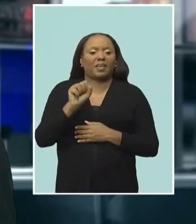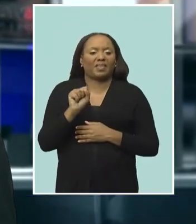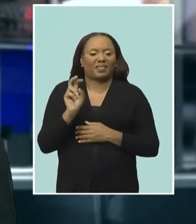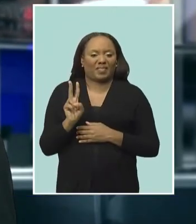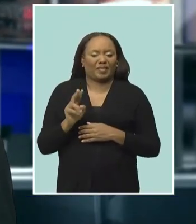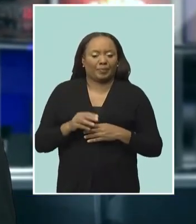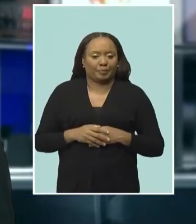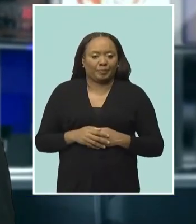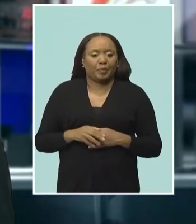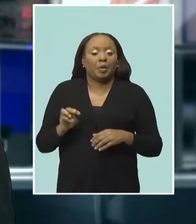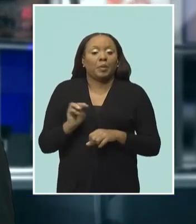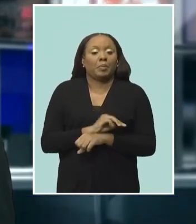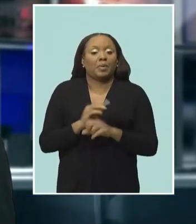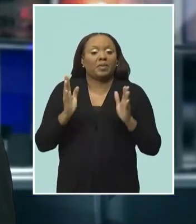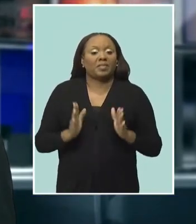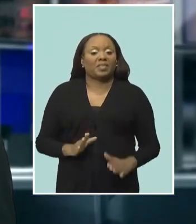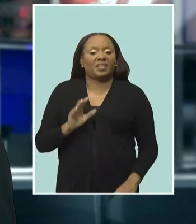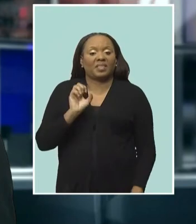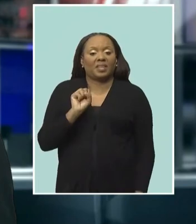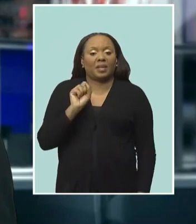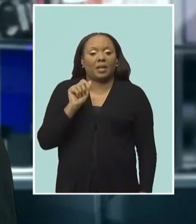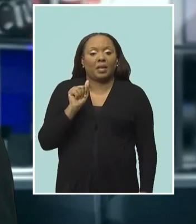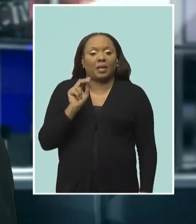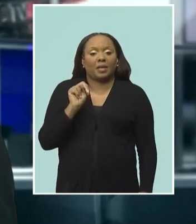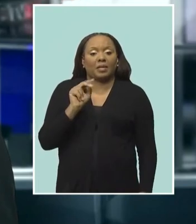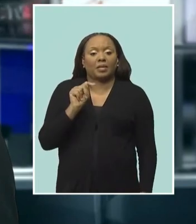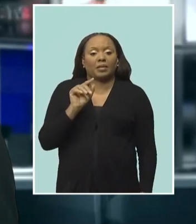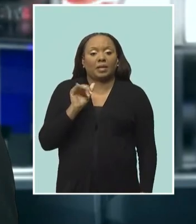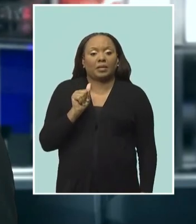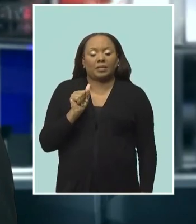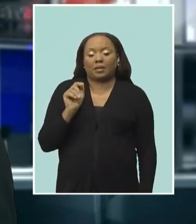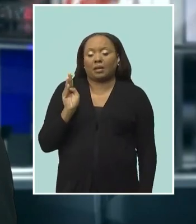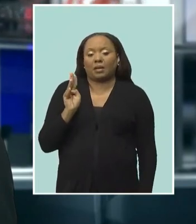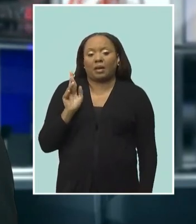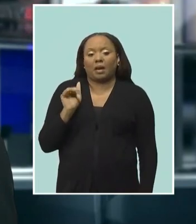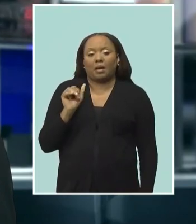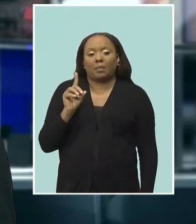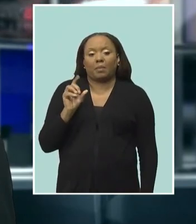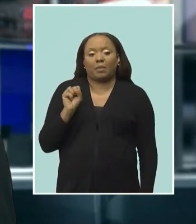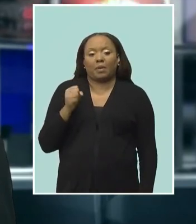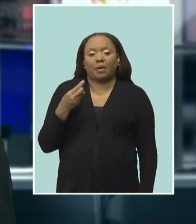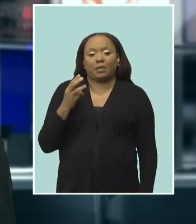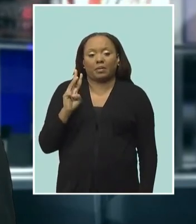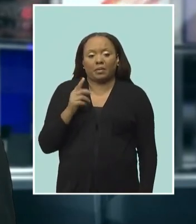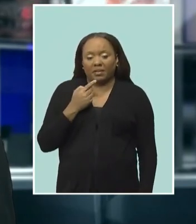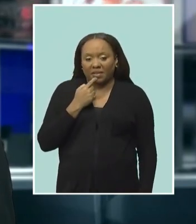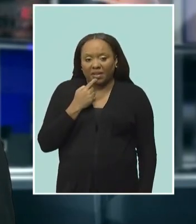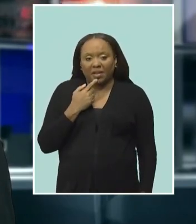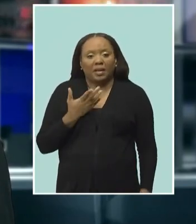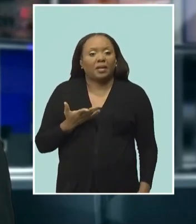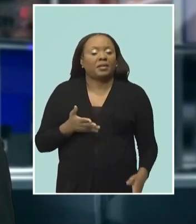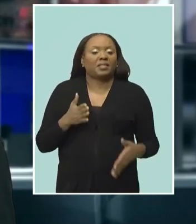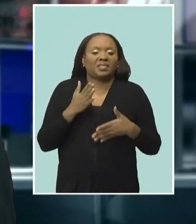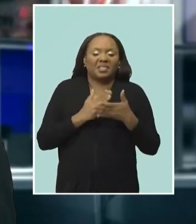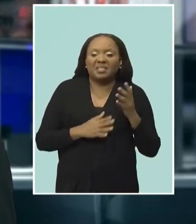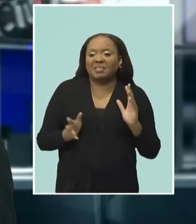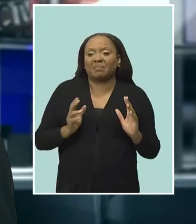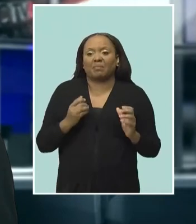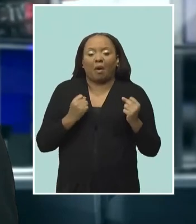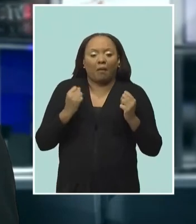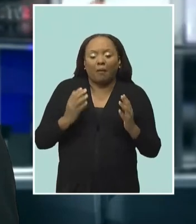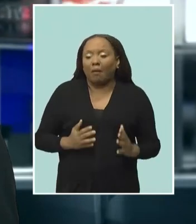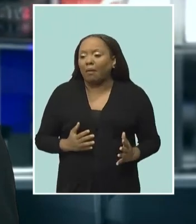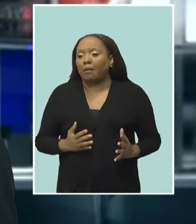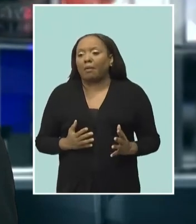Prime Minister and Minister of Transport, Works and Water Resources, Santia Bradshaw, it has resulted in a minority of operators becoming